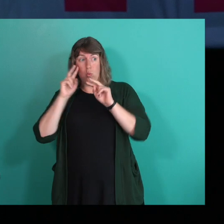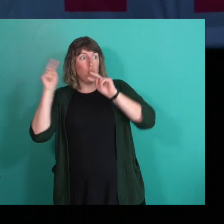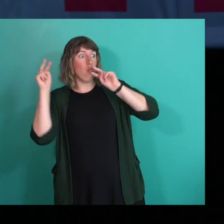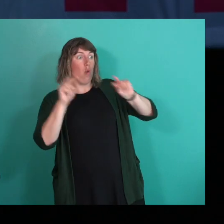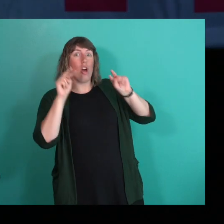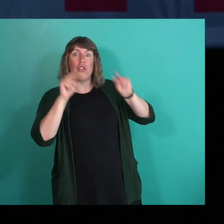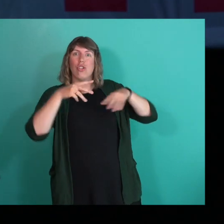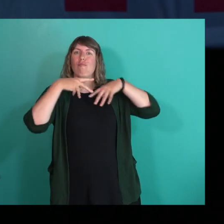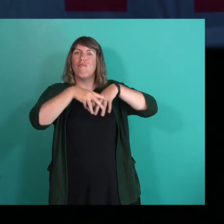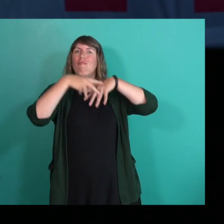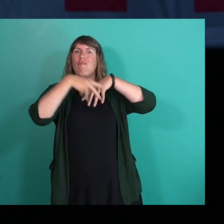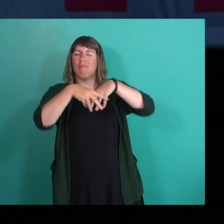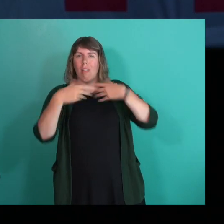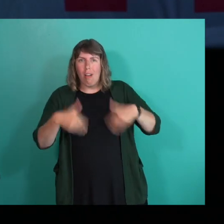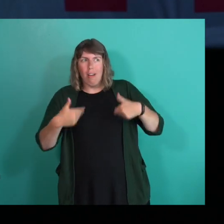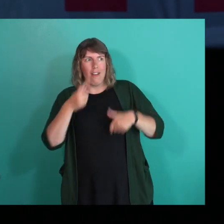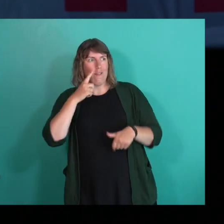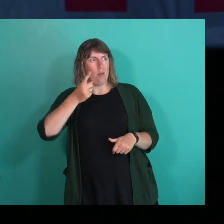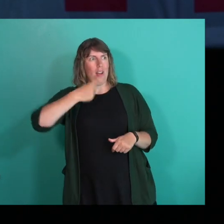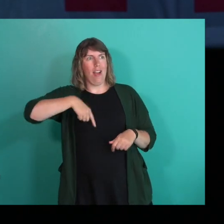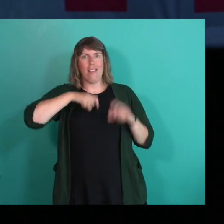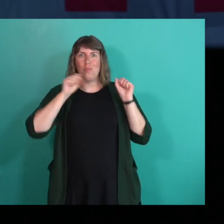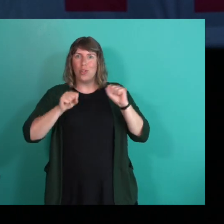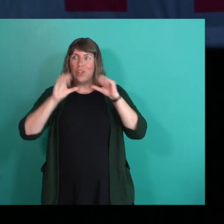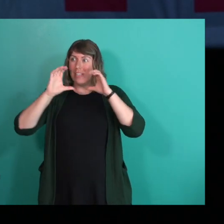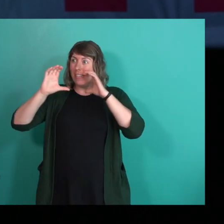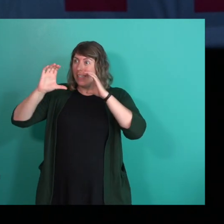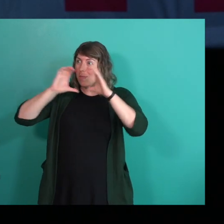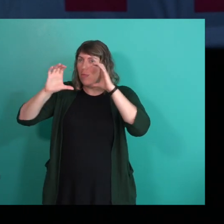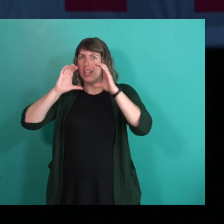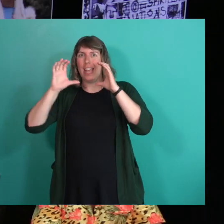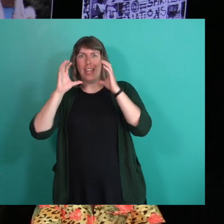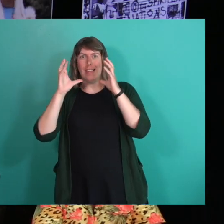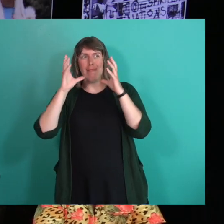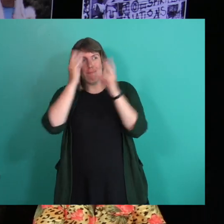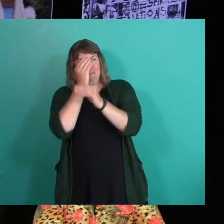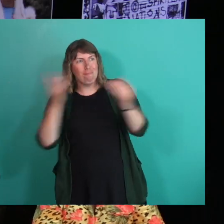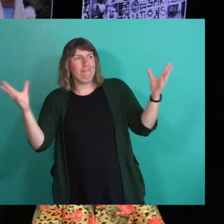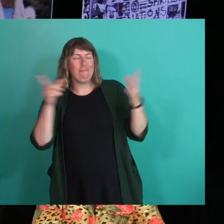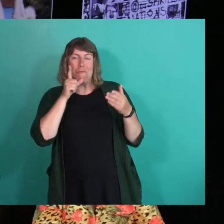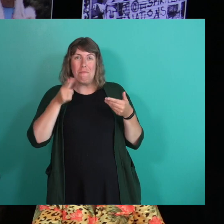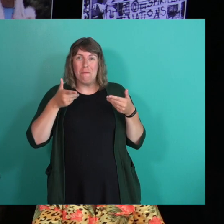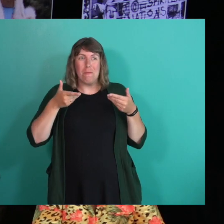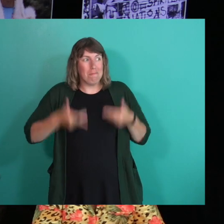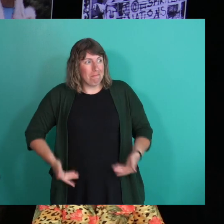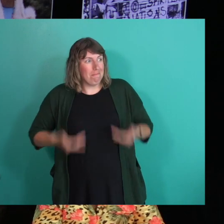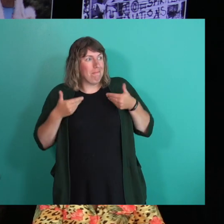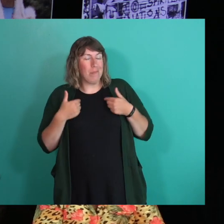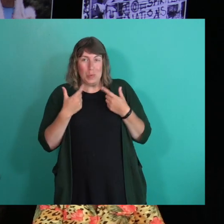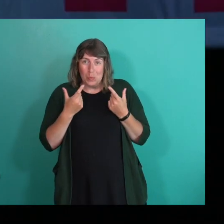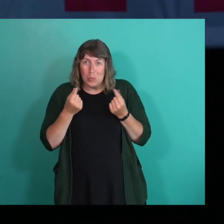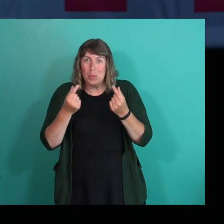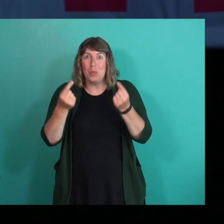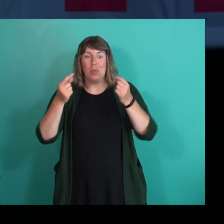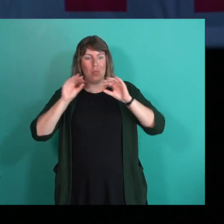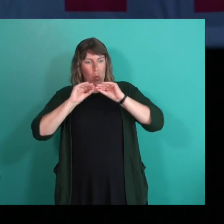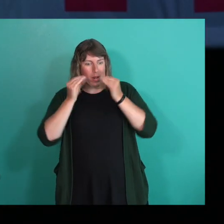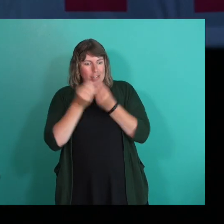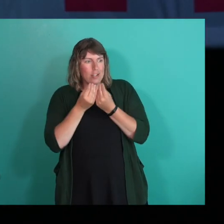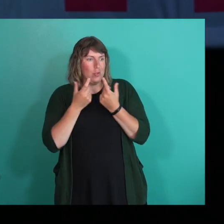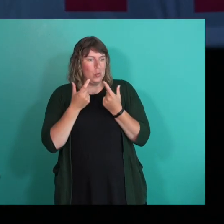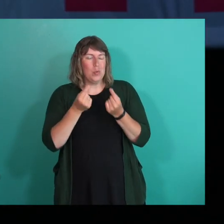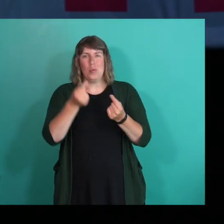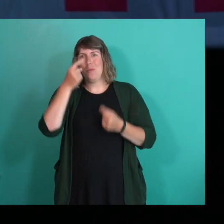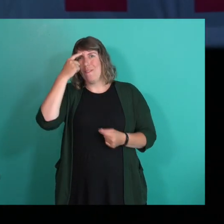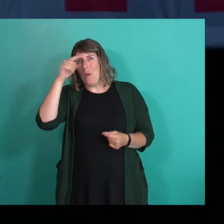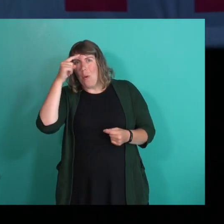right, to be able to communicate something about who we were and what we do and why we do